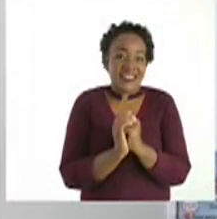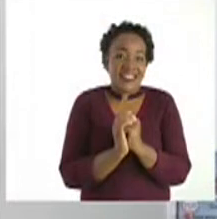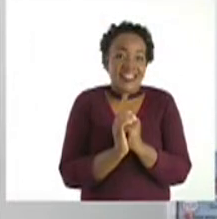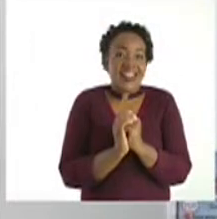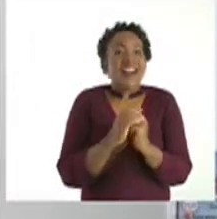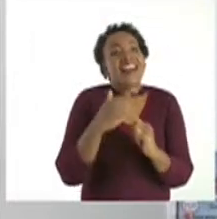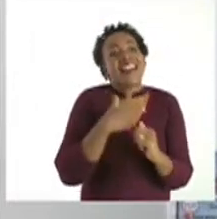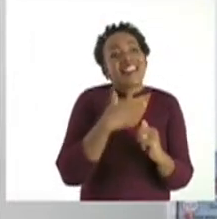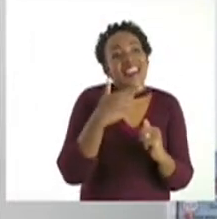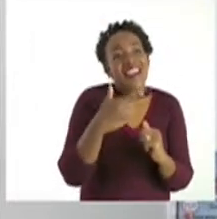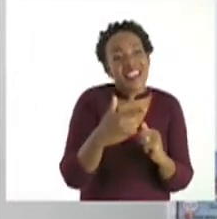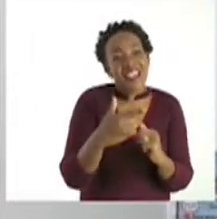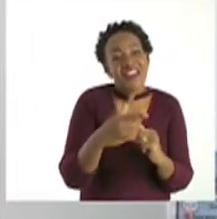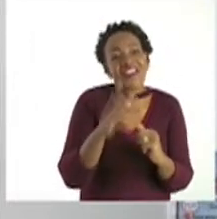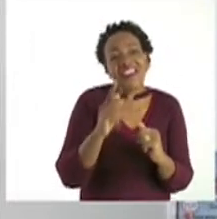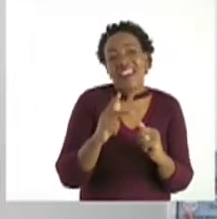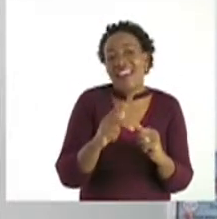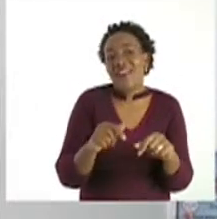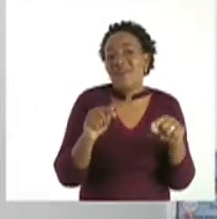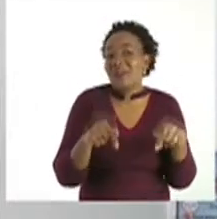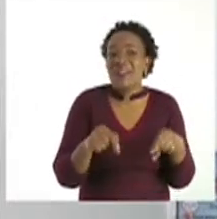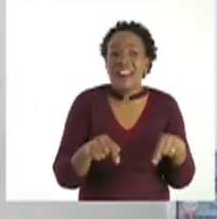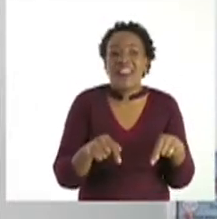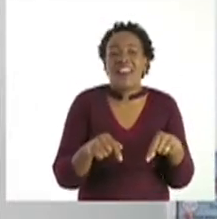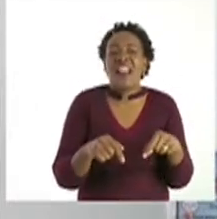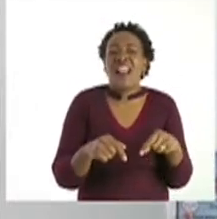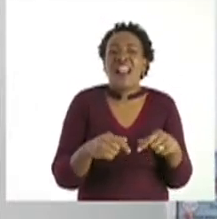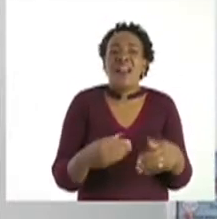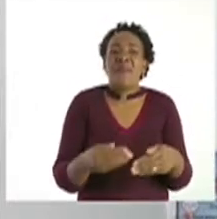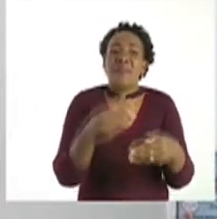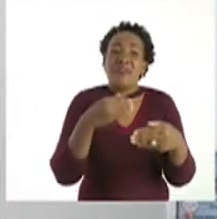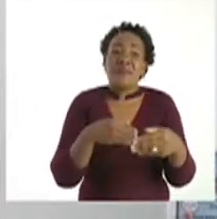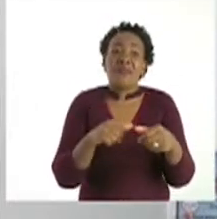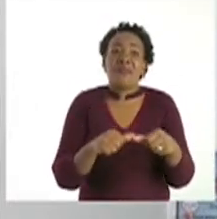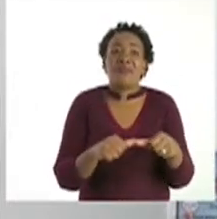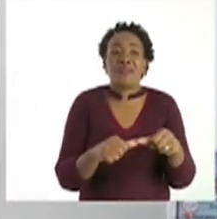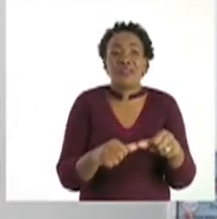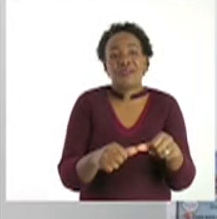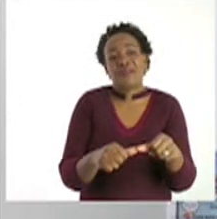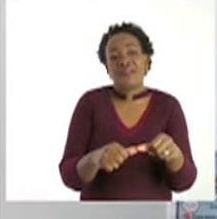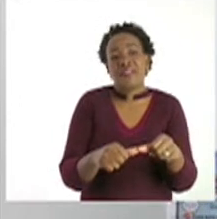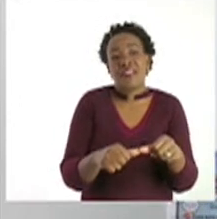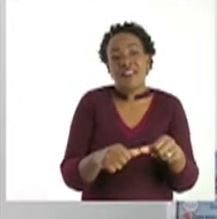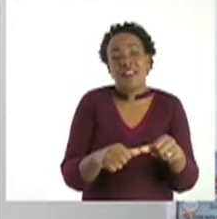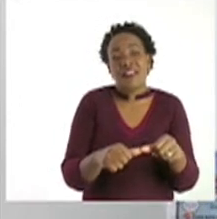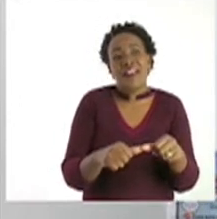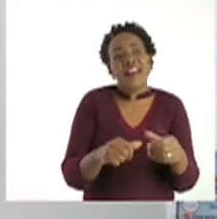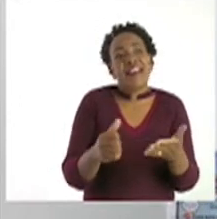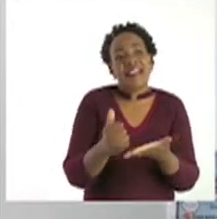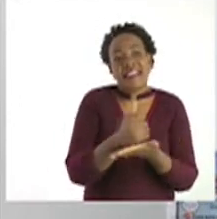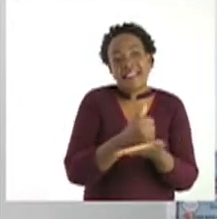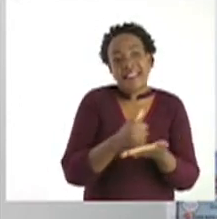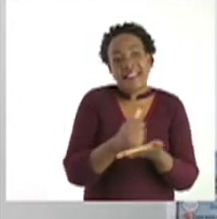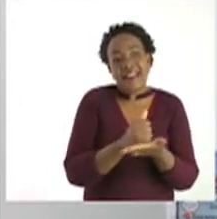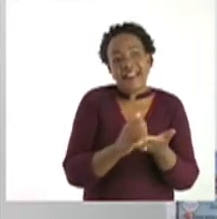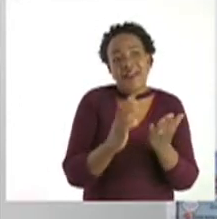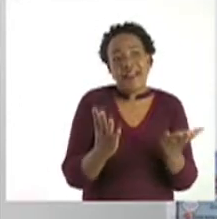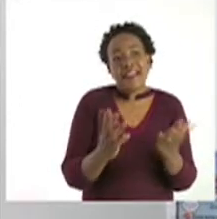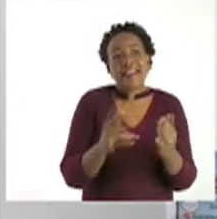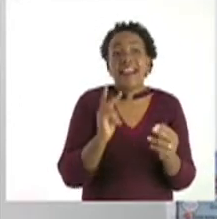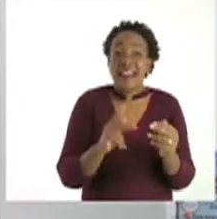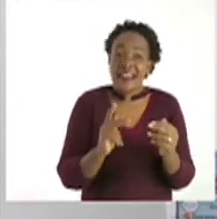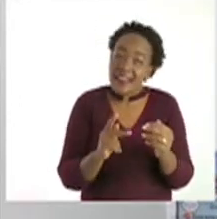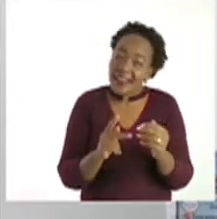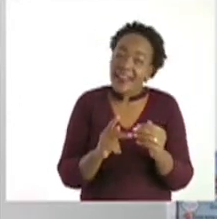Thank you very much for today. And before we move on, let us sanitize our hands once again.